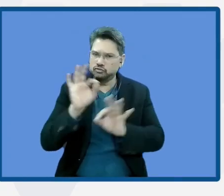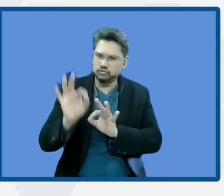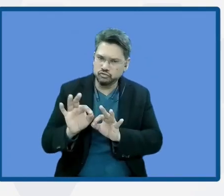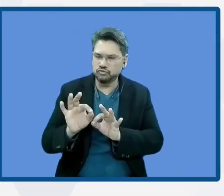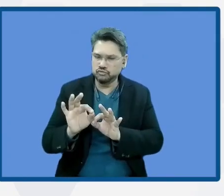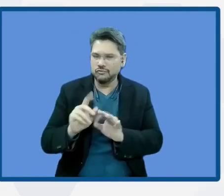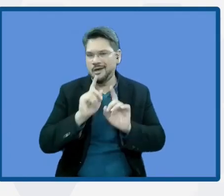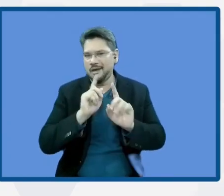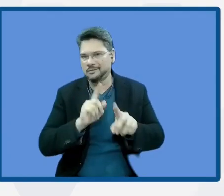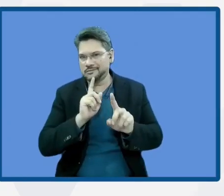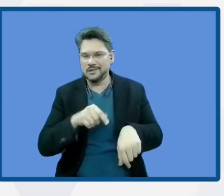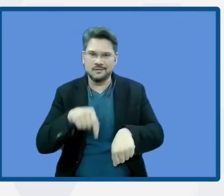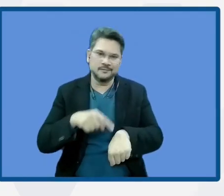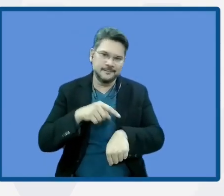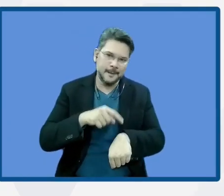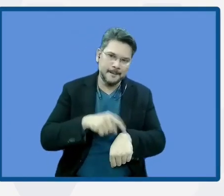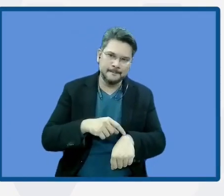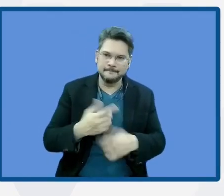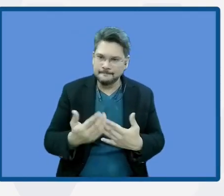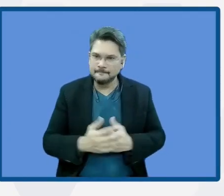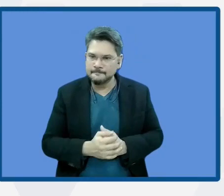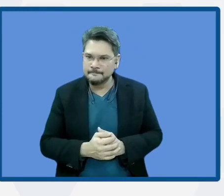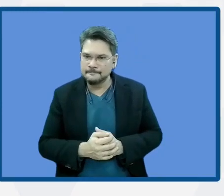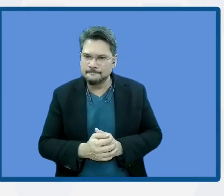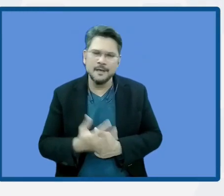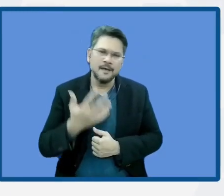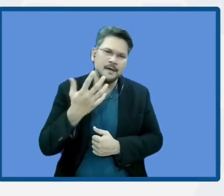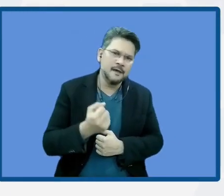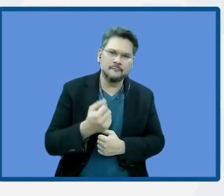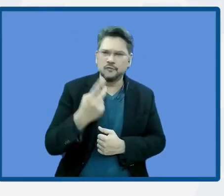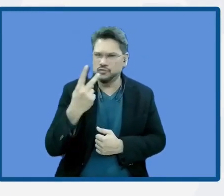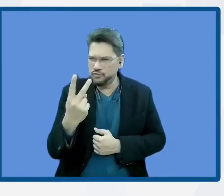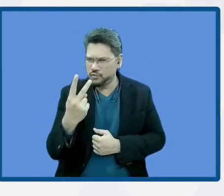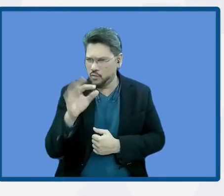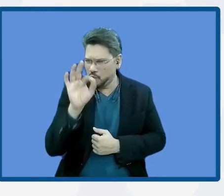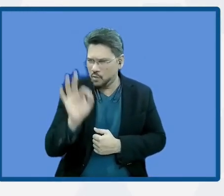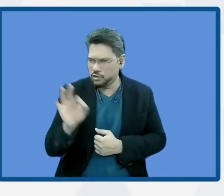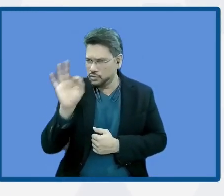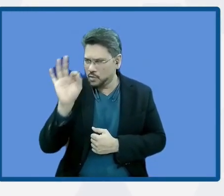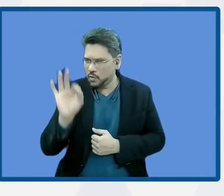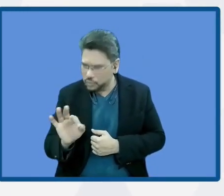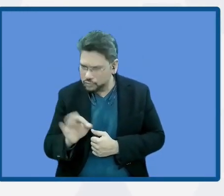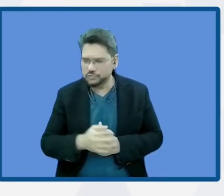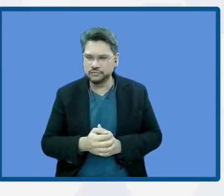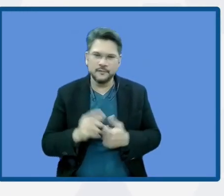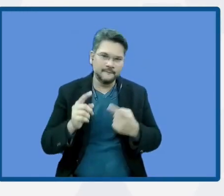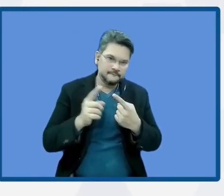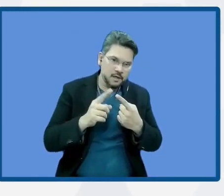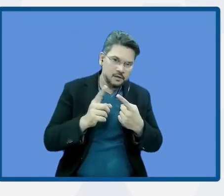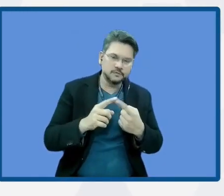we still have left. We have a couple of questions now. The first one, we have identified